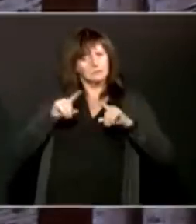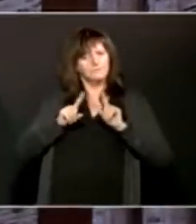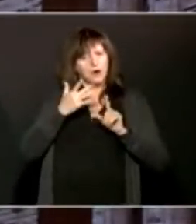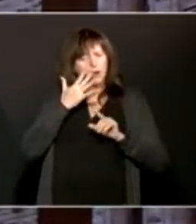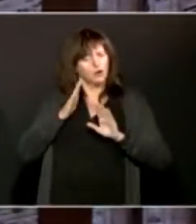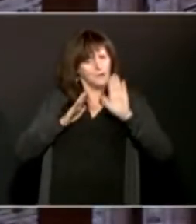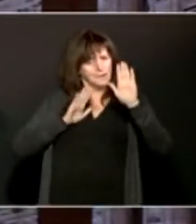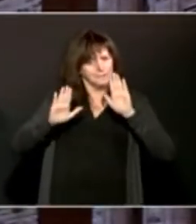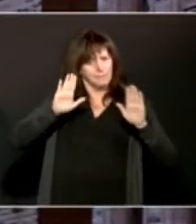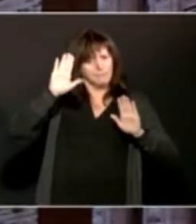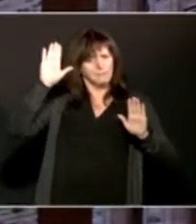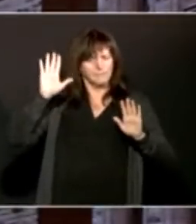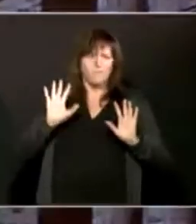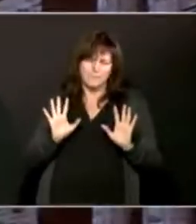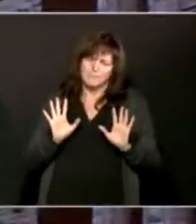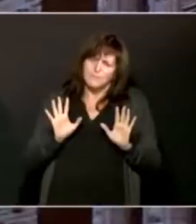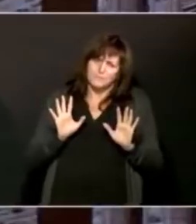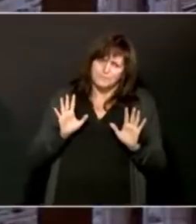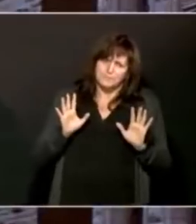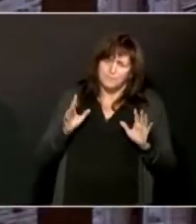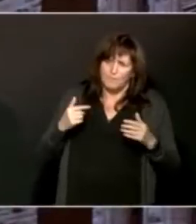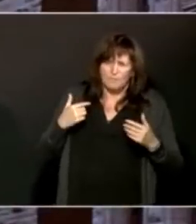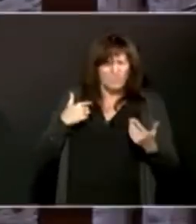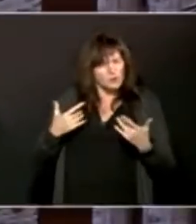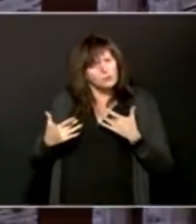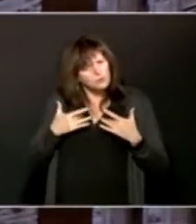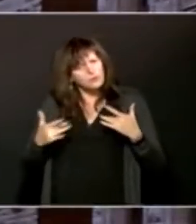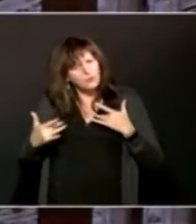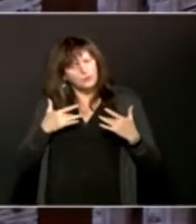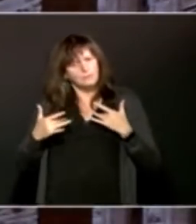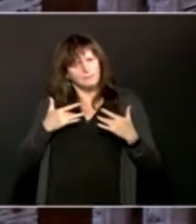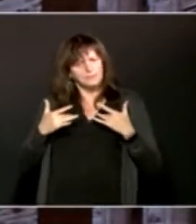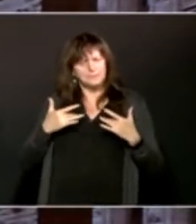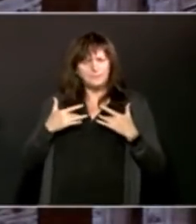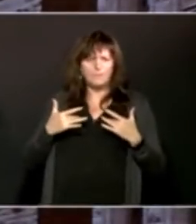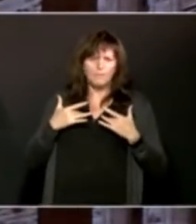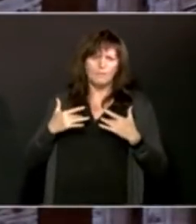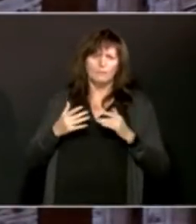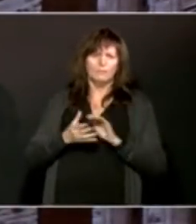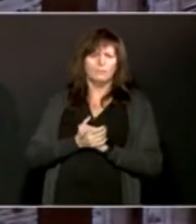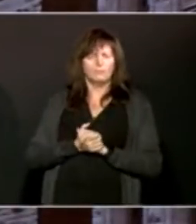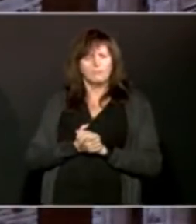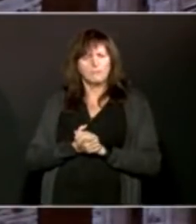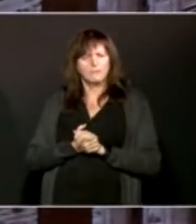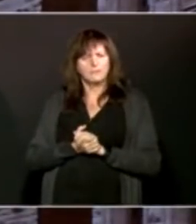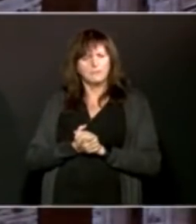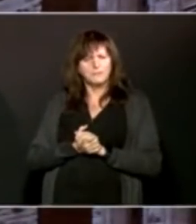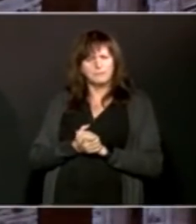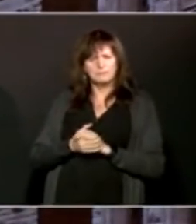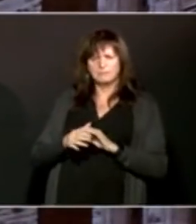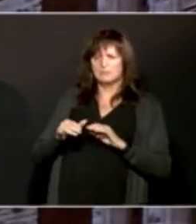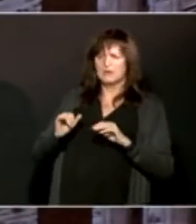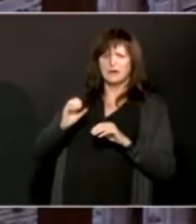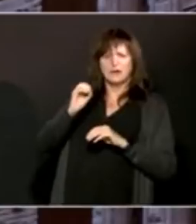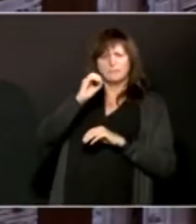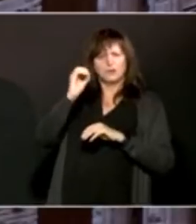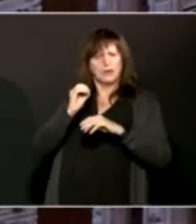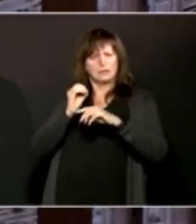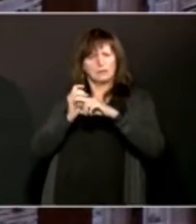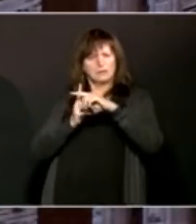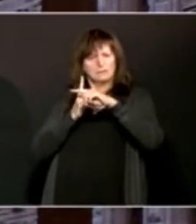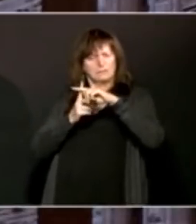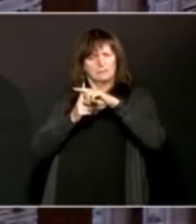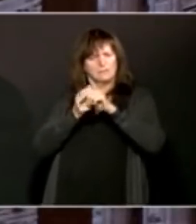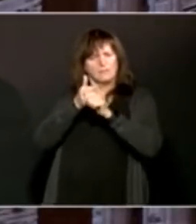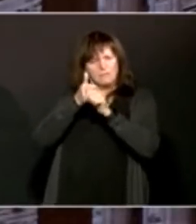the number of positives, positivity per 100,000 going up over the last week or so. And so this